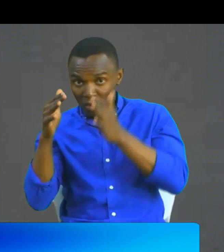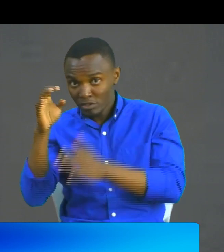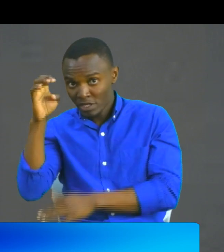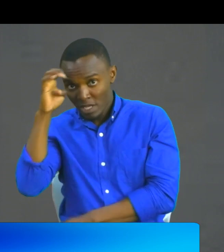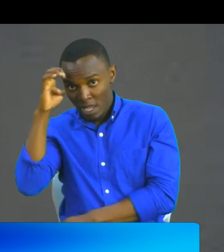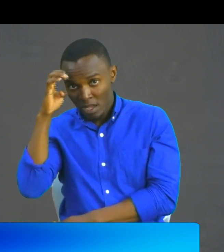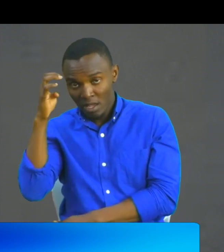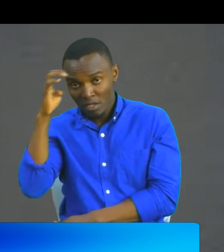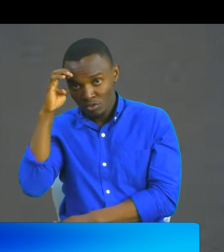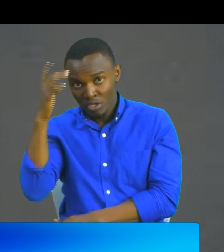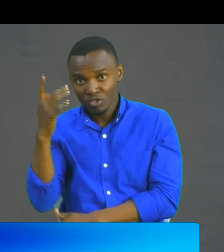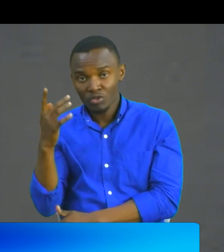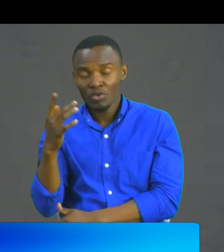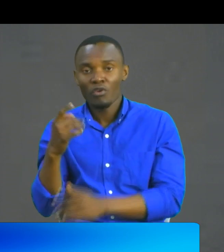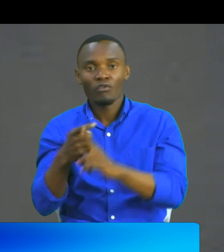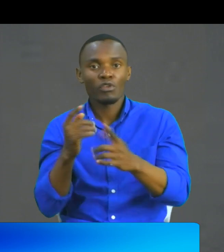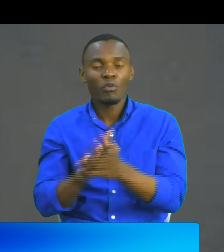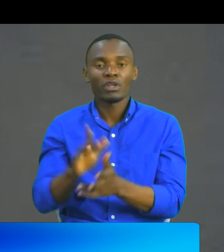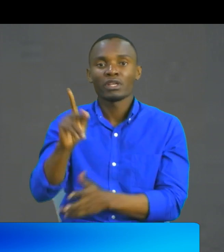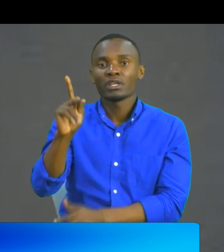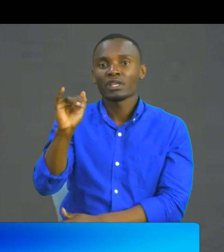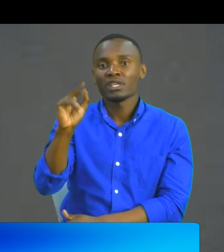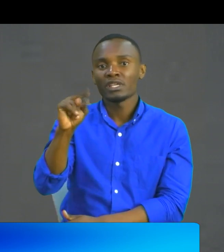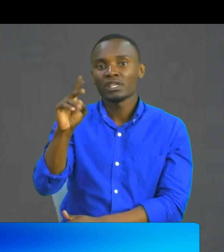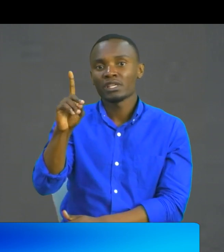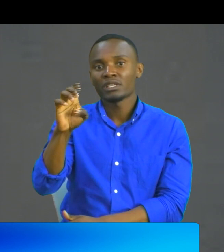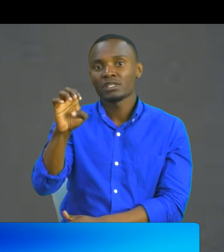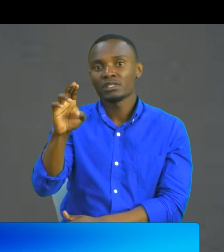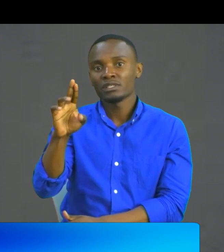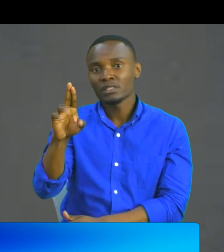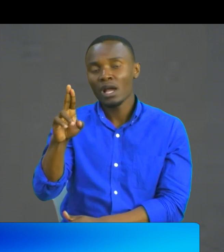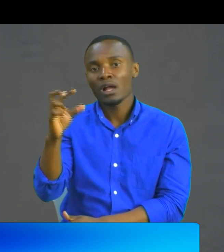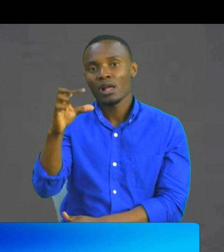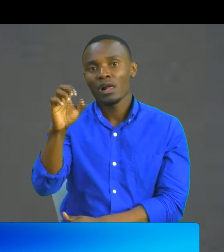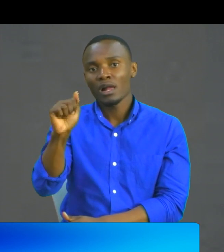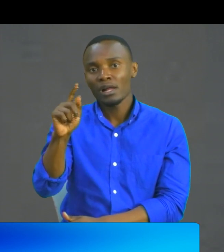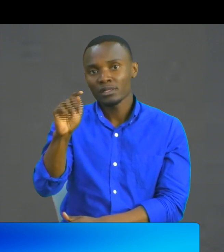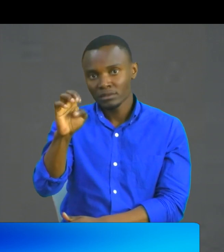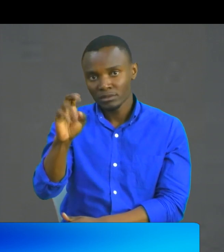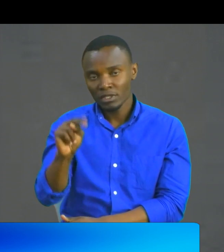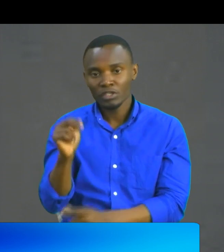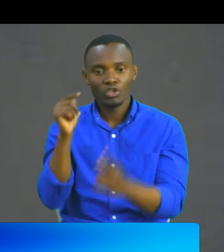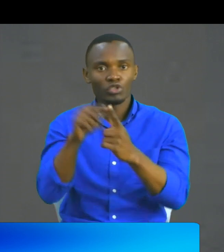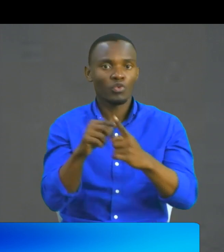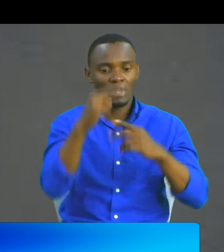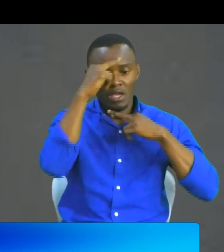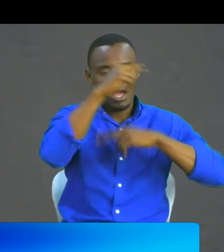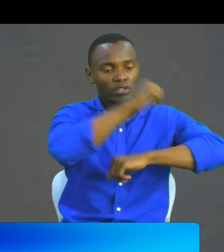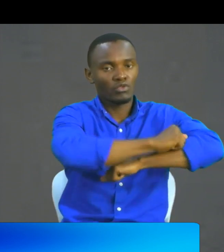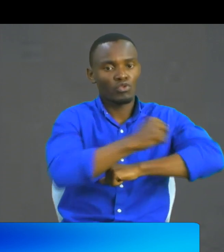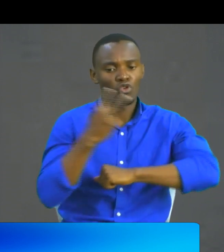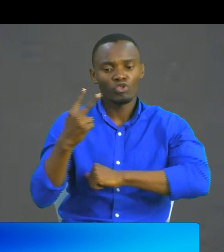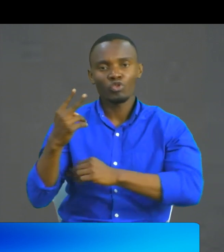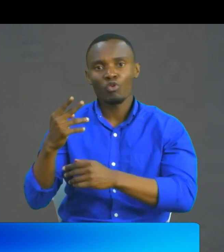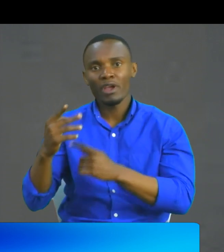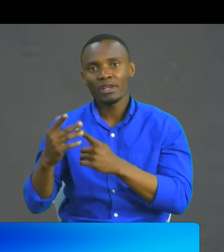which is from kindergarten to high school. Kindergarten ages 2 and a half to 5 years and